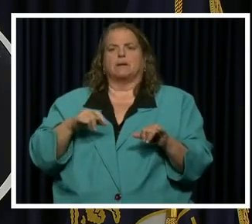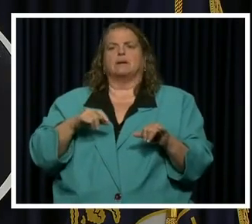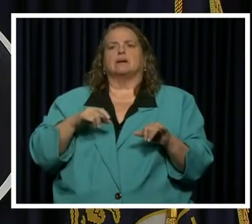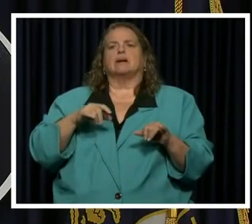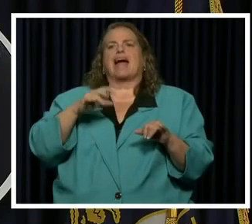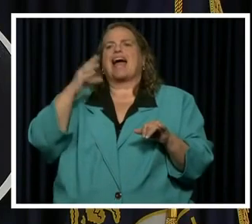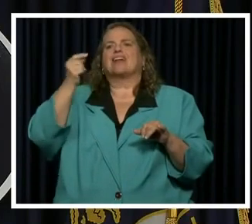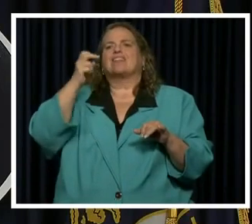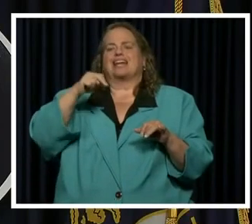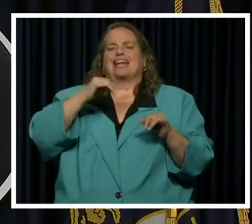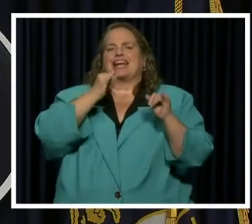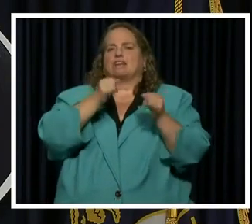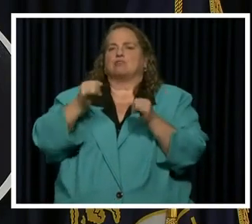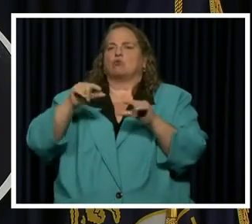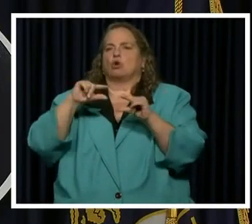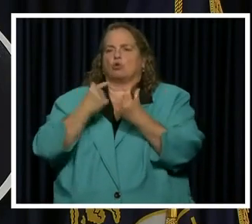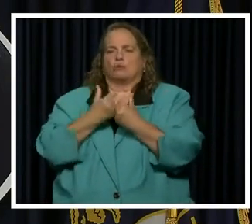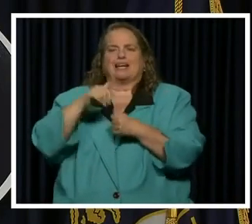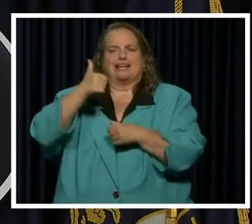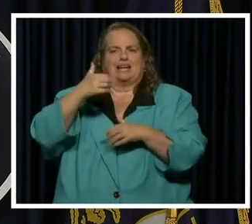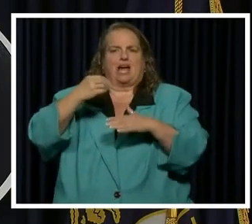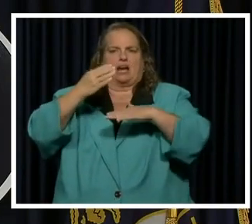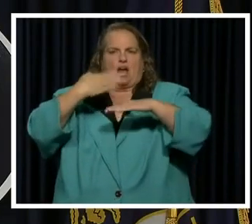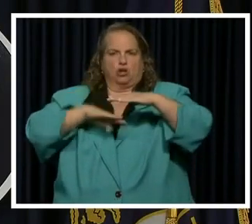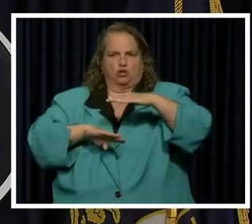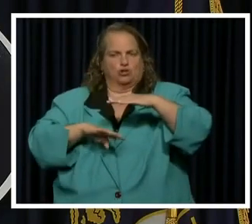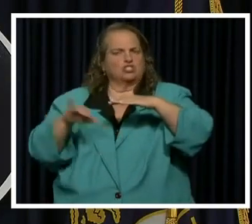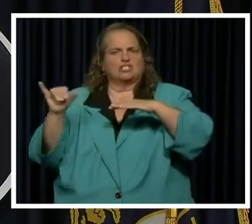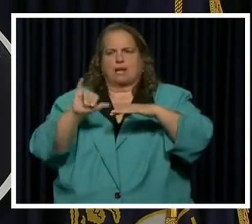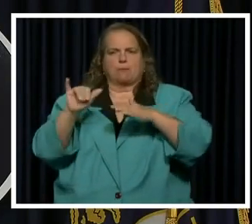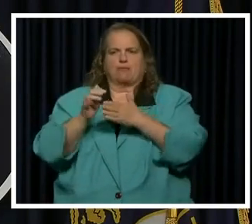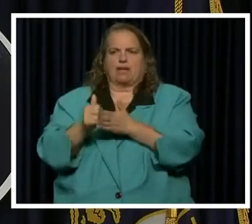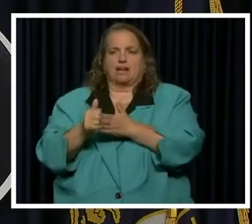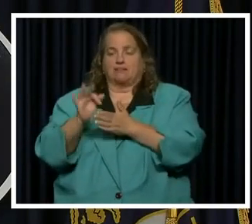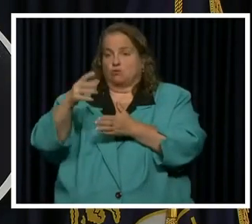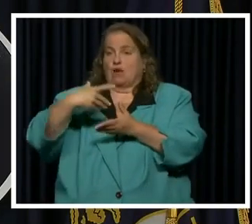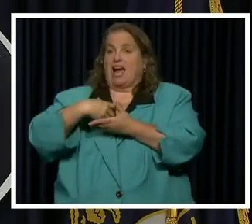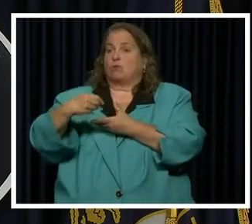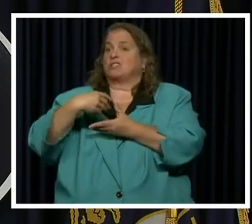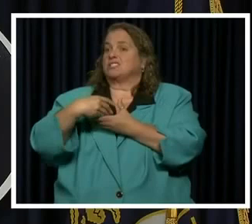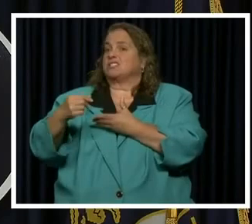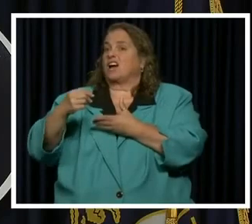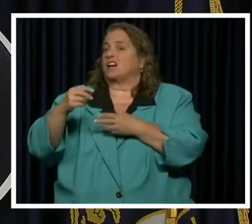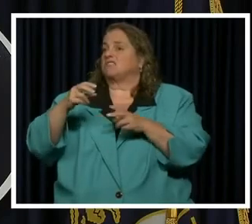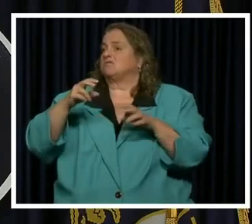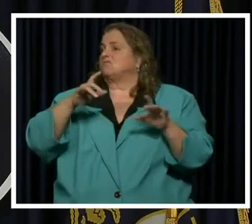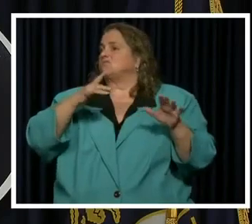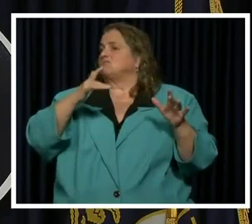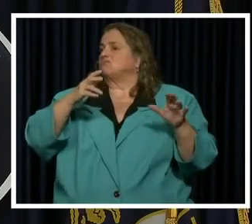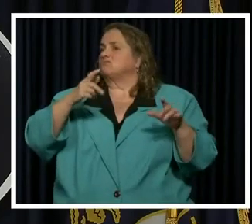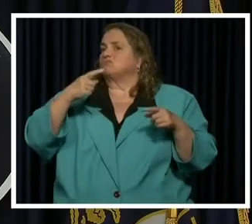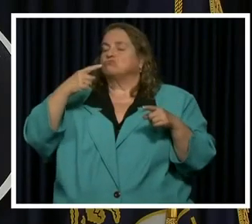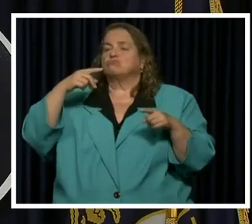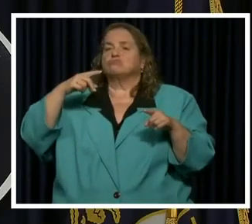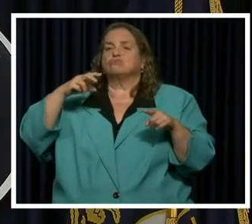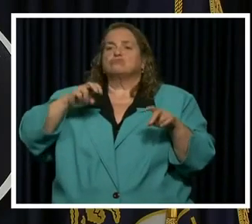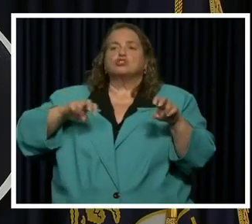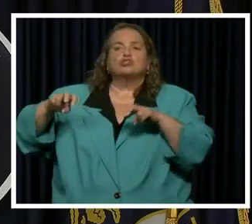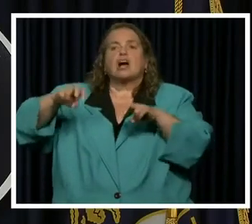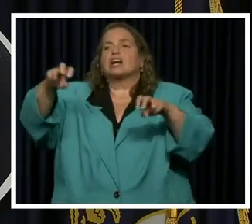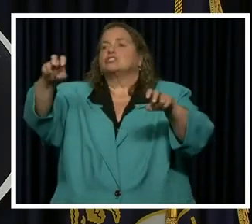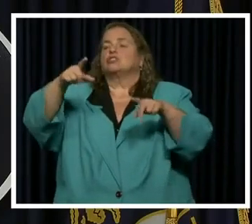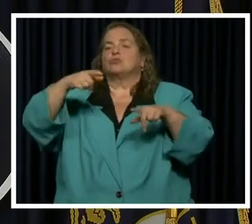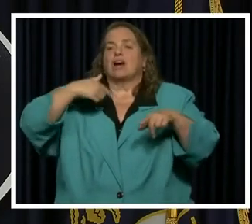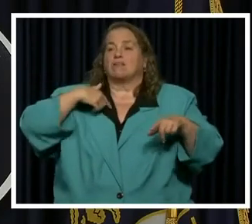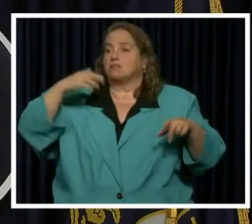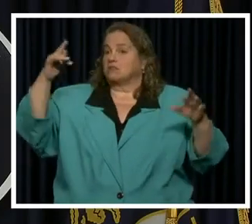needing to be 10 and under just like the guidance is. So if you're an outdoor attraction, you'll have an overall capacity and one group